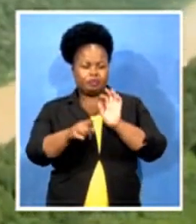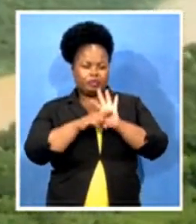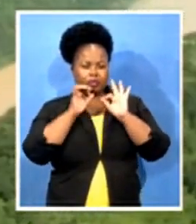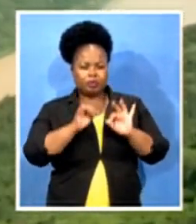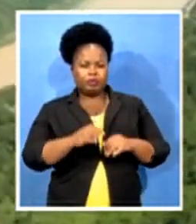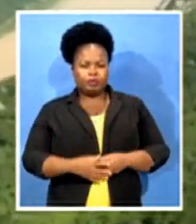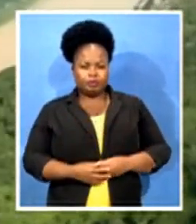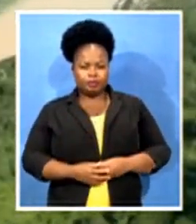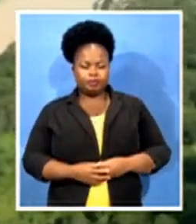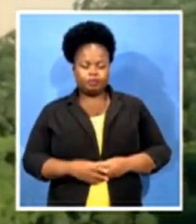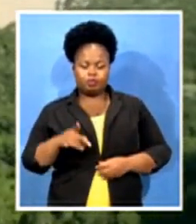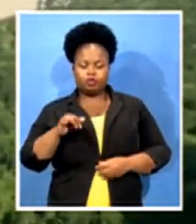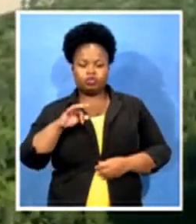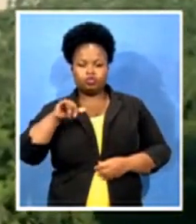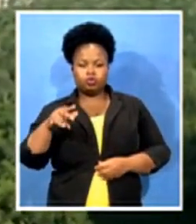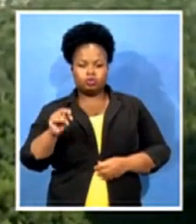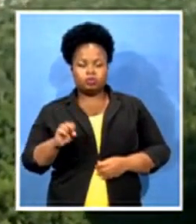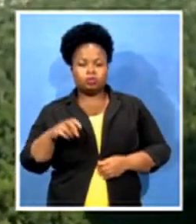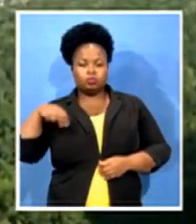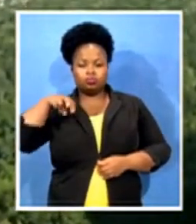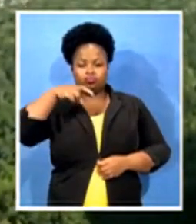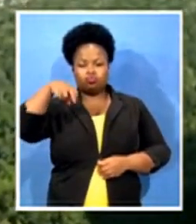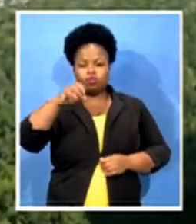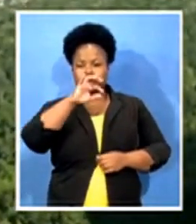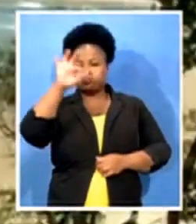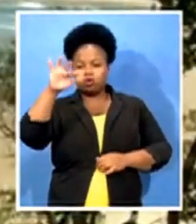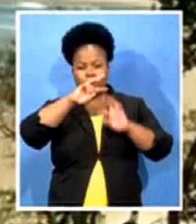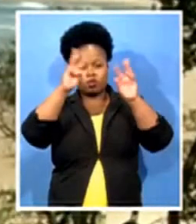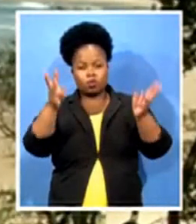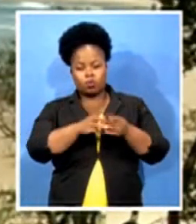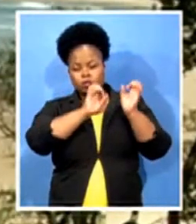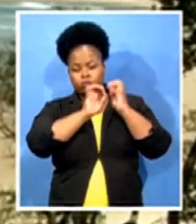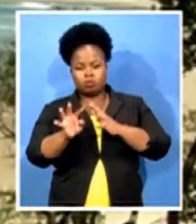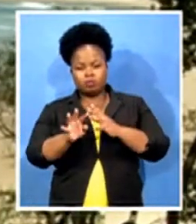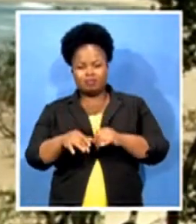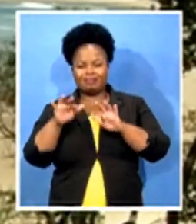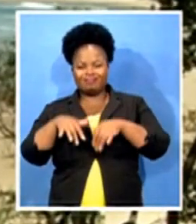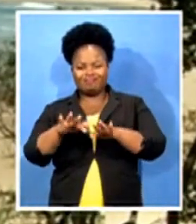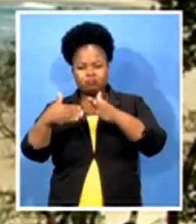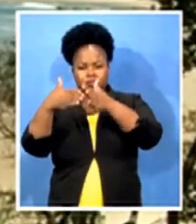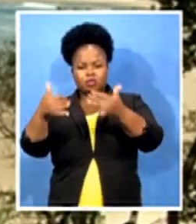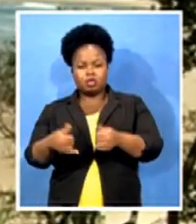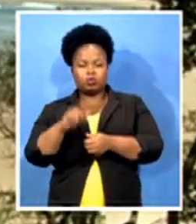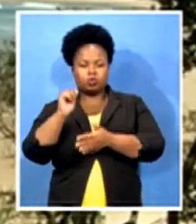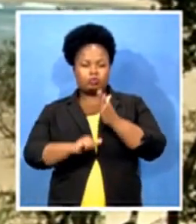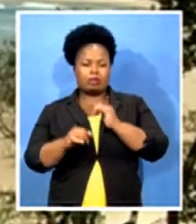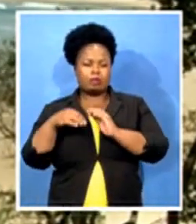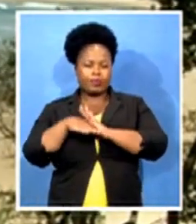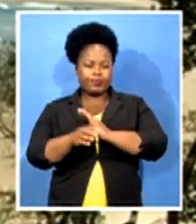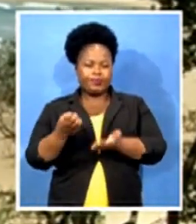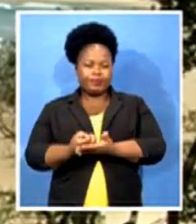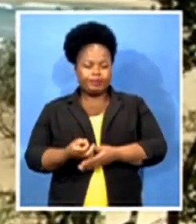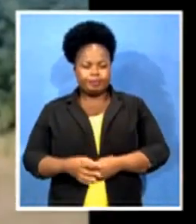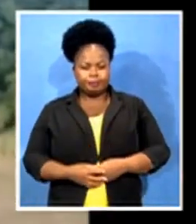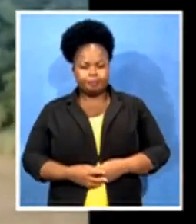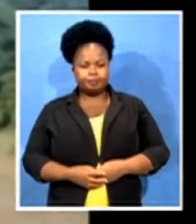tourists from around the world. Beach closures have caused the town. We know that Port St. John's would